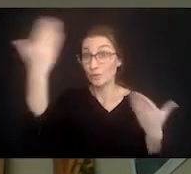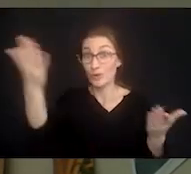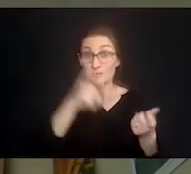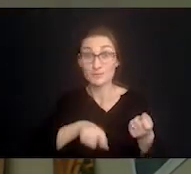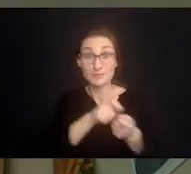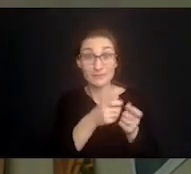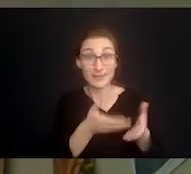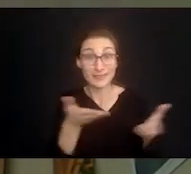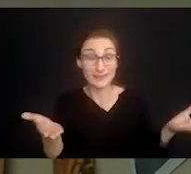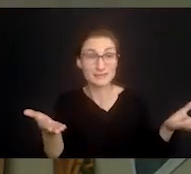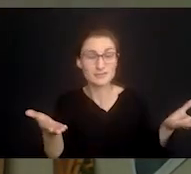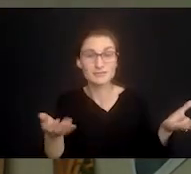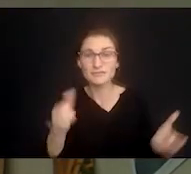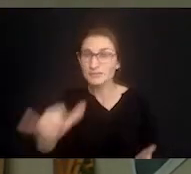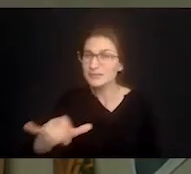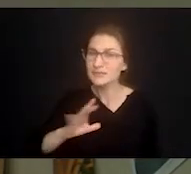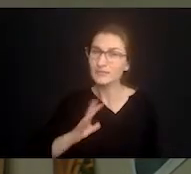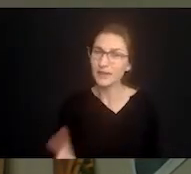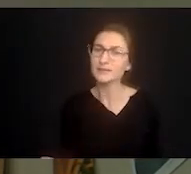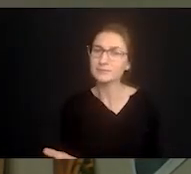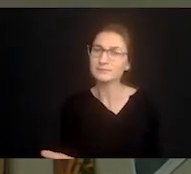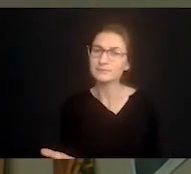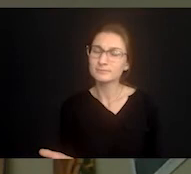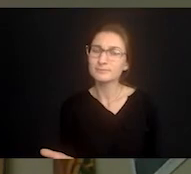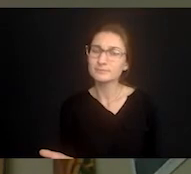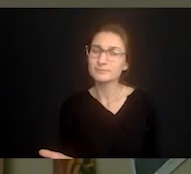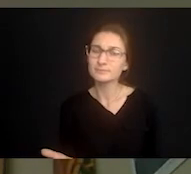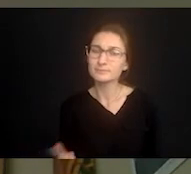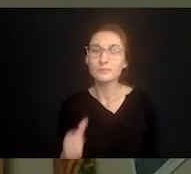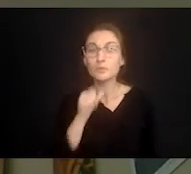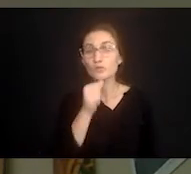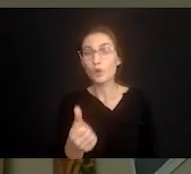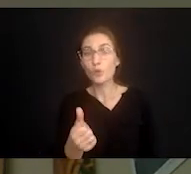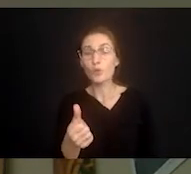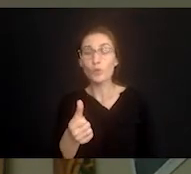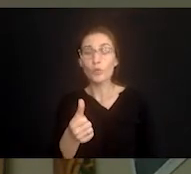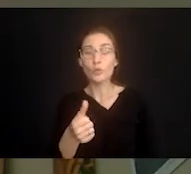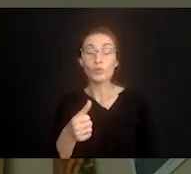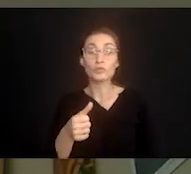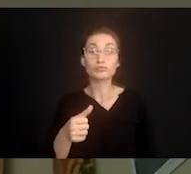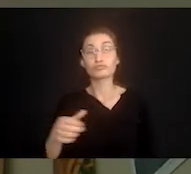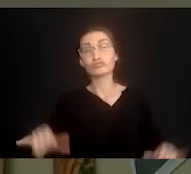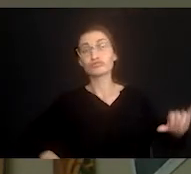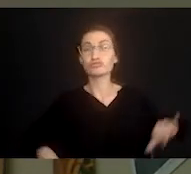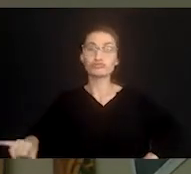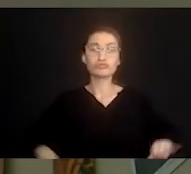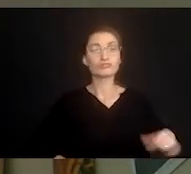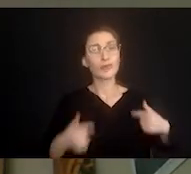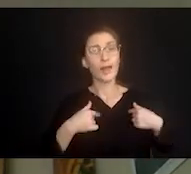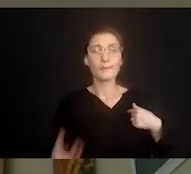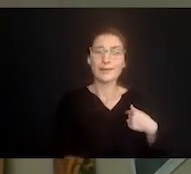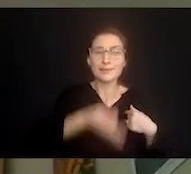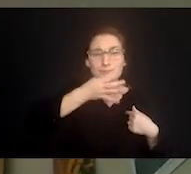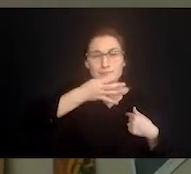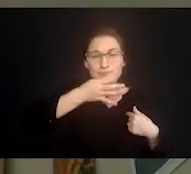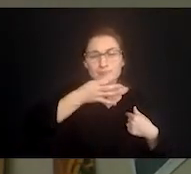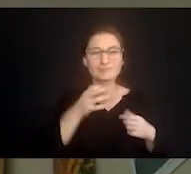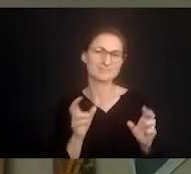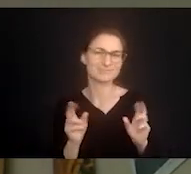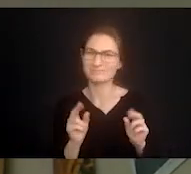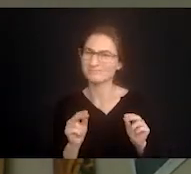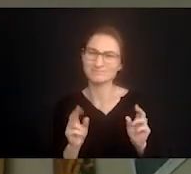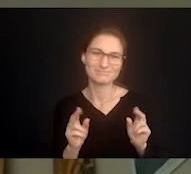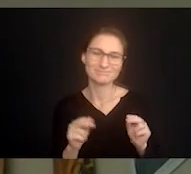you probably never will and that's okay but try not to to present yourself as the expert in their life